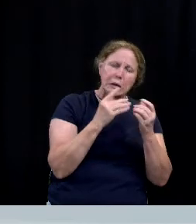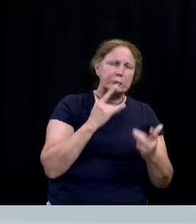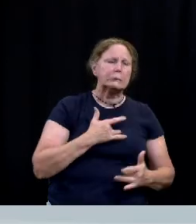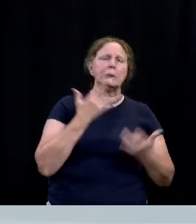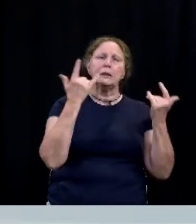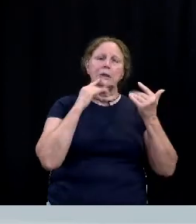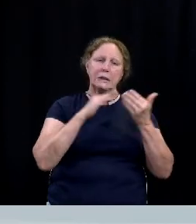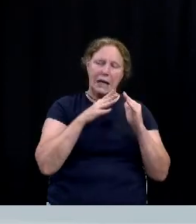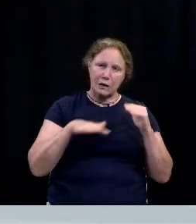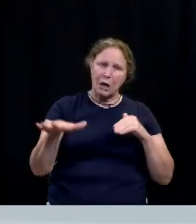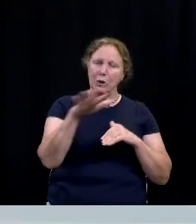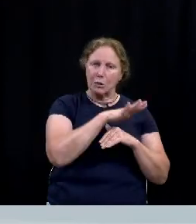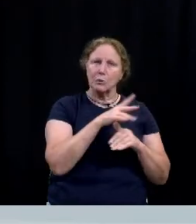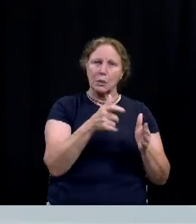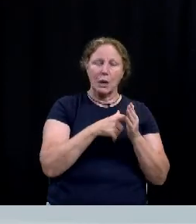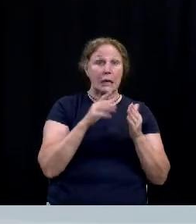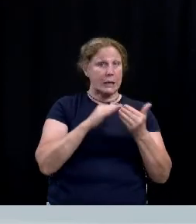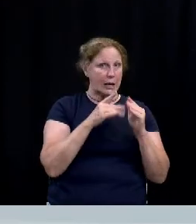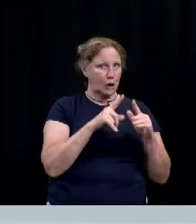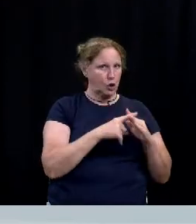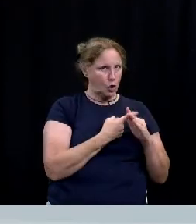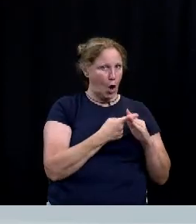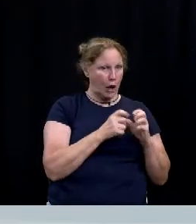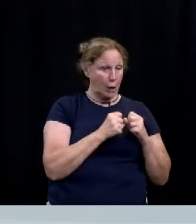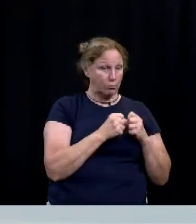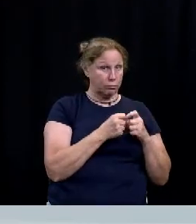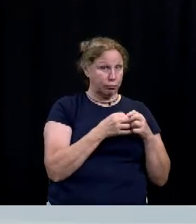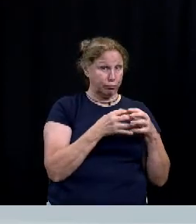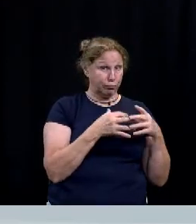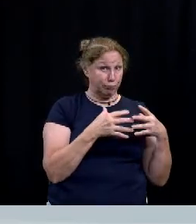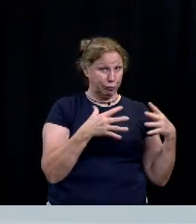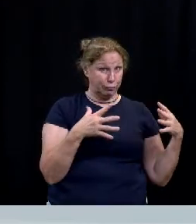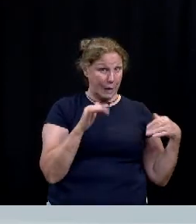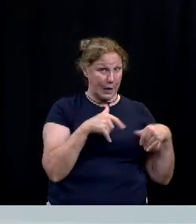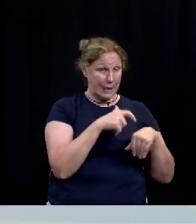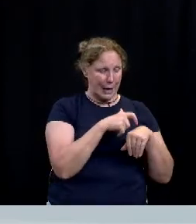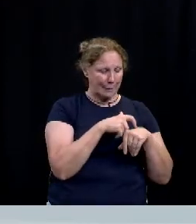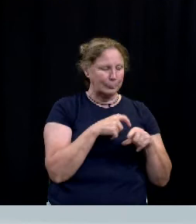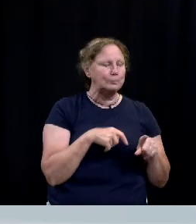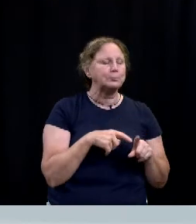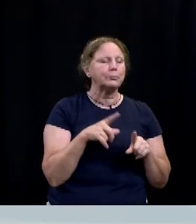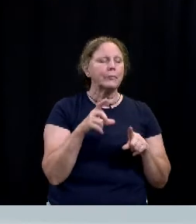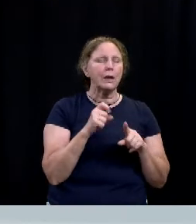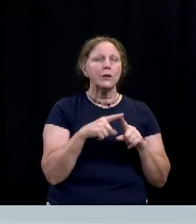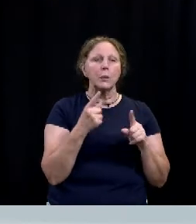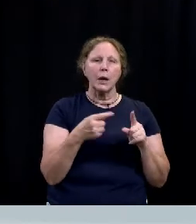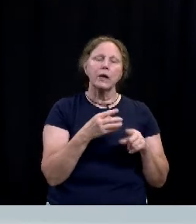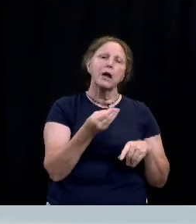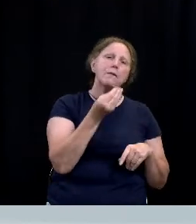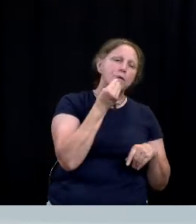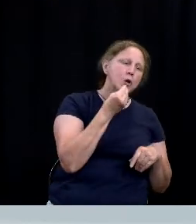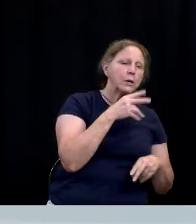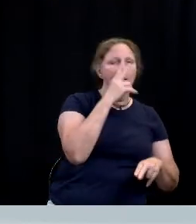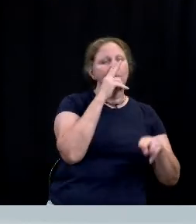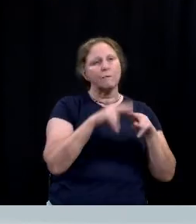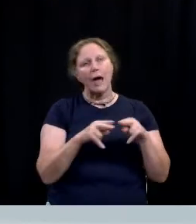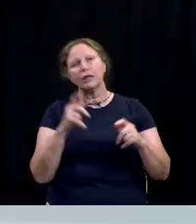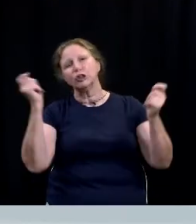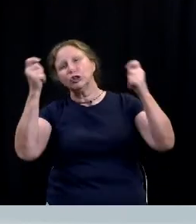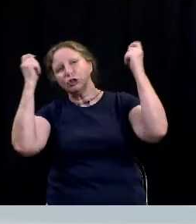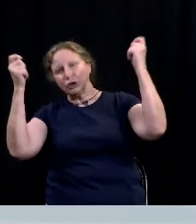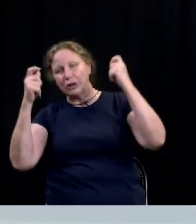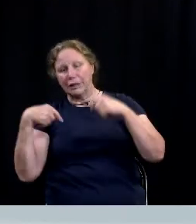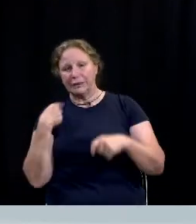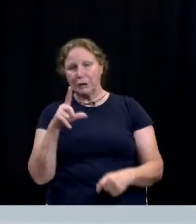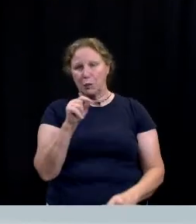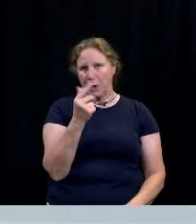downtown deserved this was right when downtown was starting its resurgence and so what we've done is created food fun and cheer since 2013 and